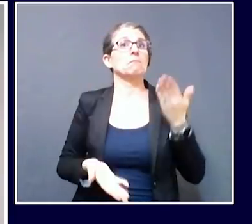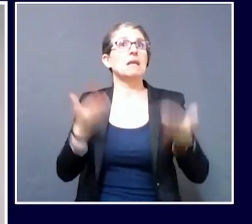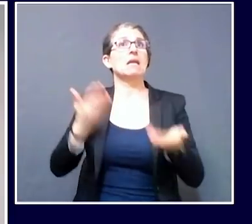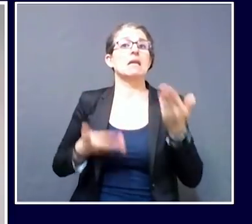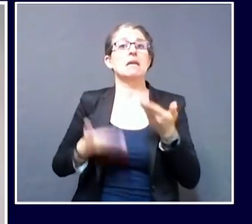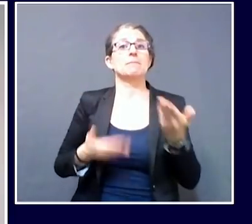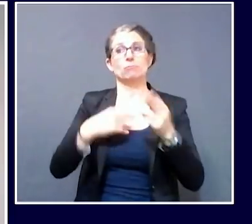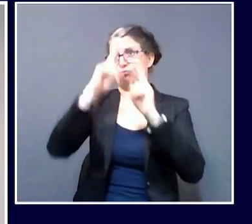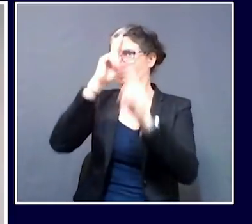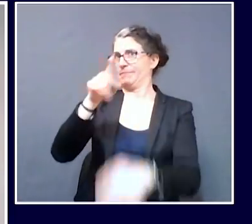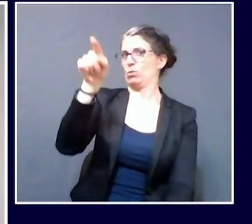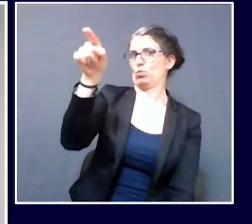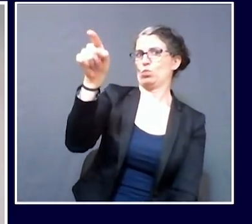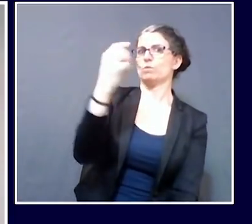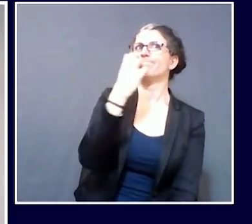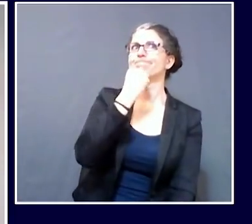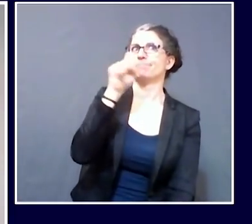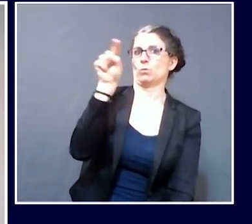you. I believe that.